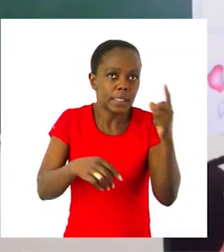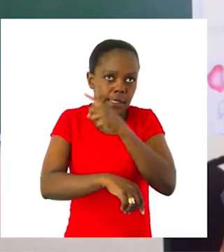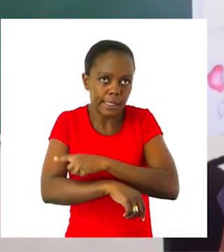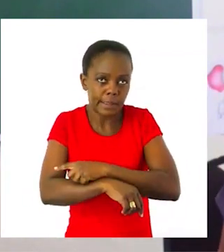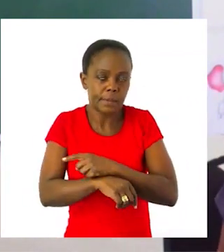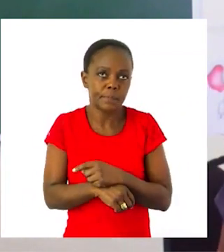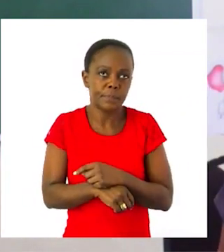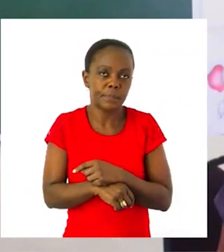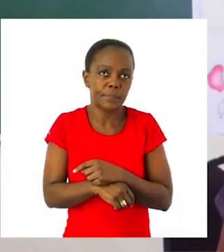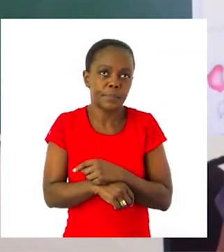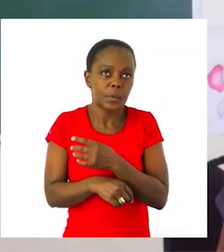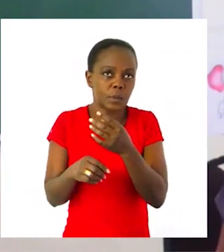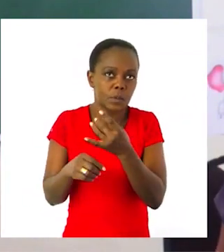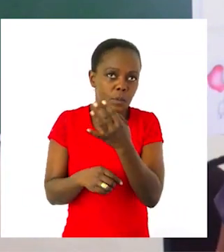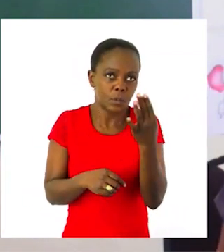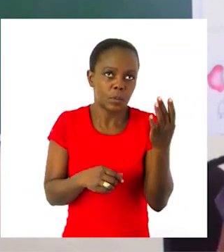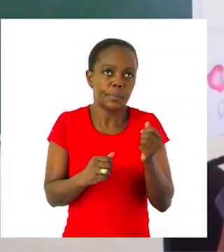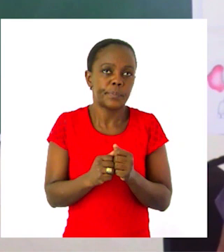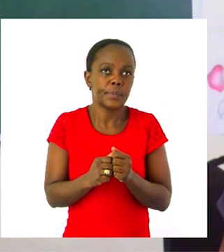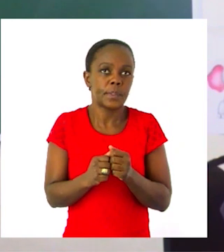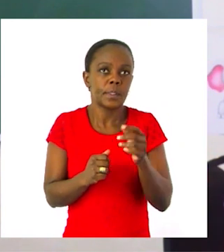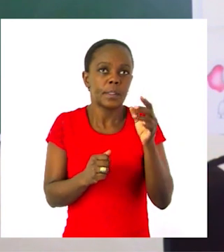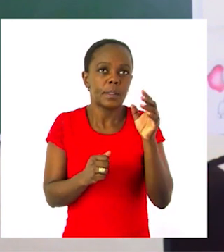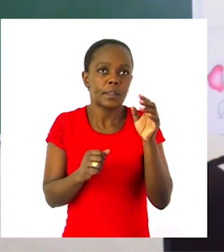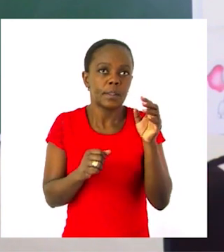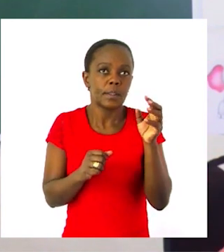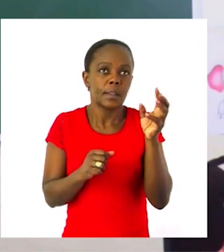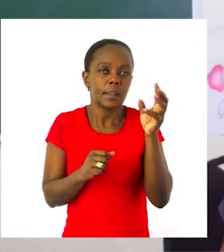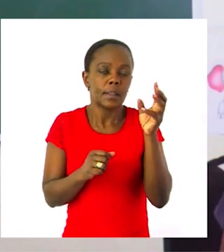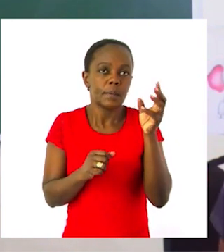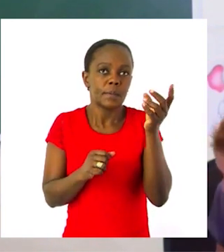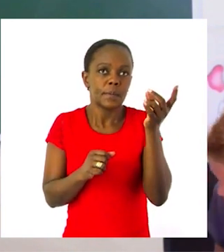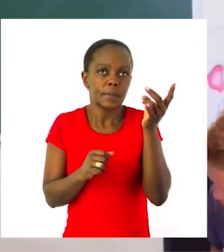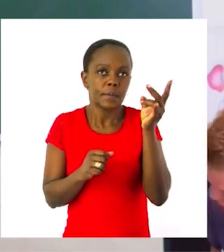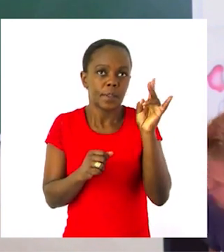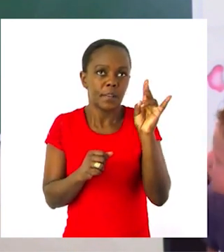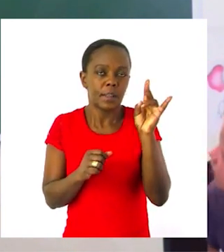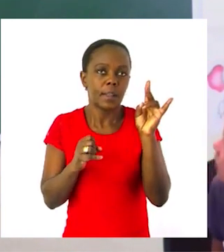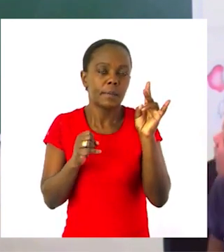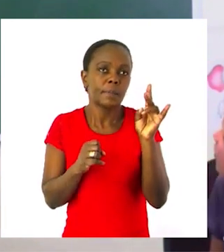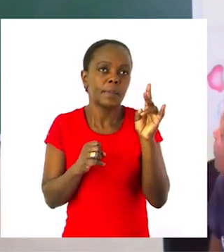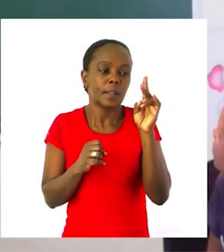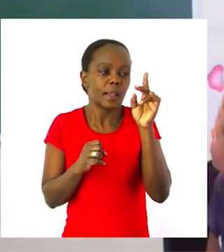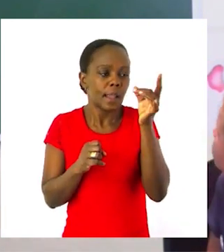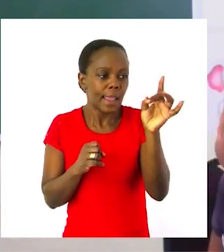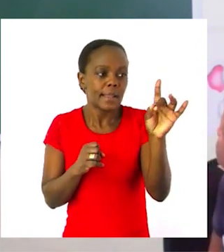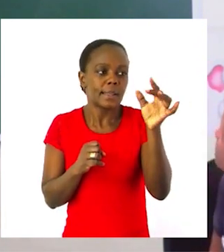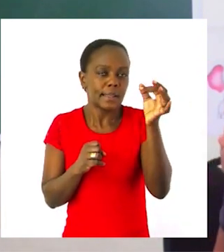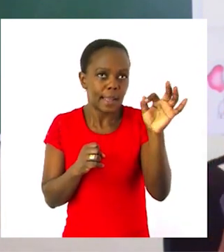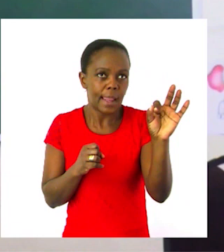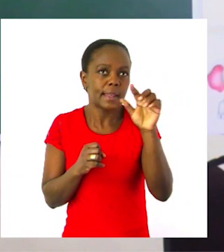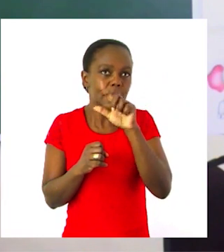in our head so that we can count on. Eight, nine, ten. We get